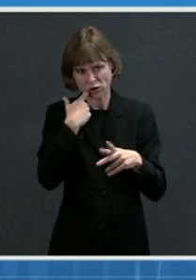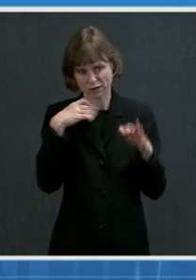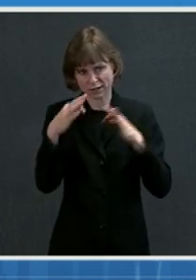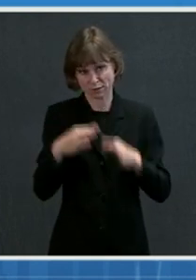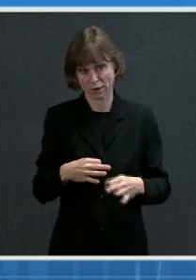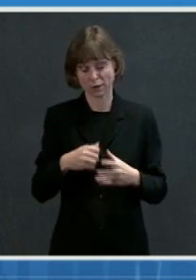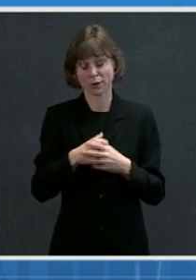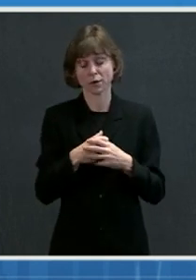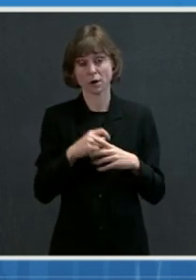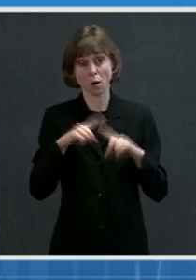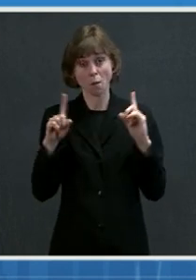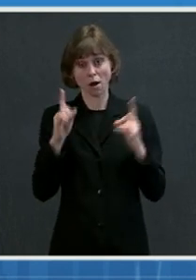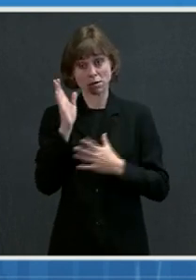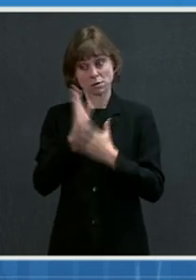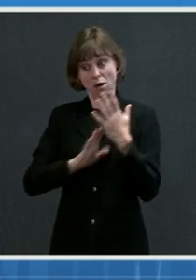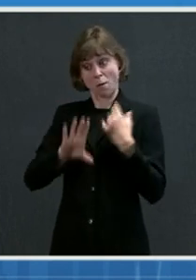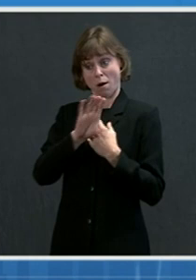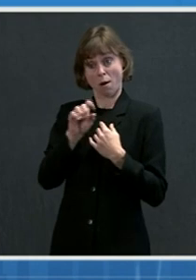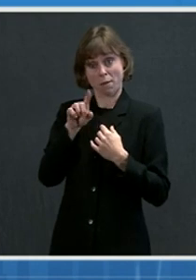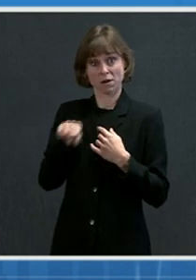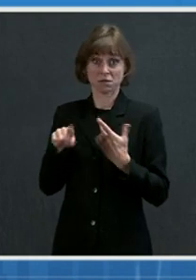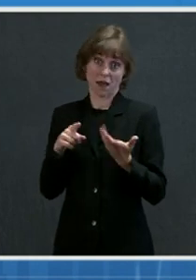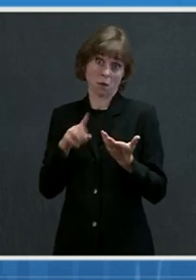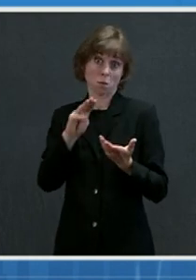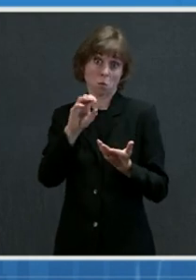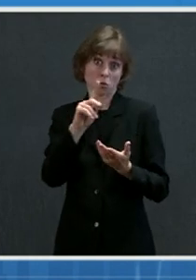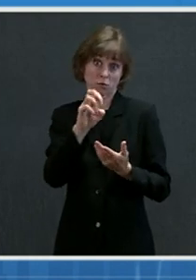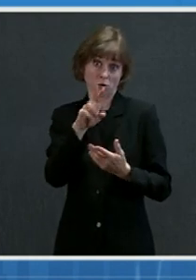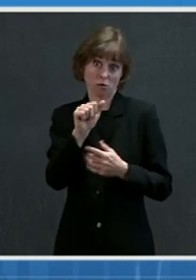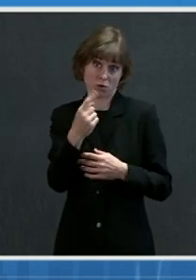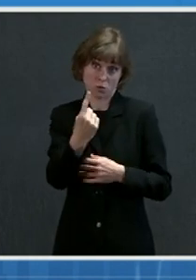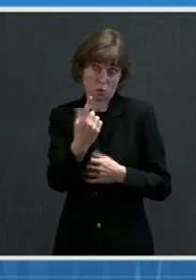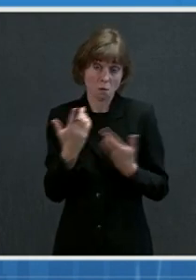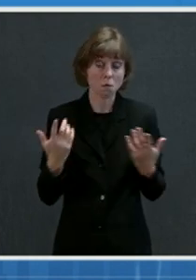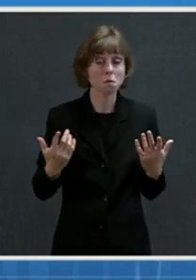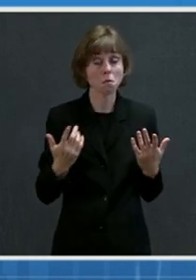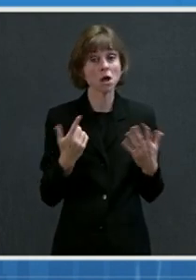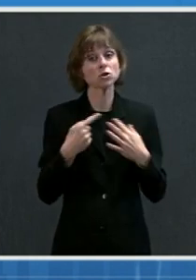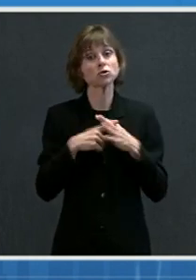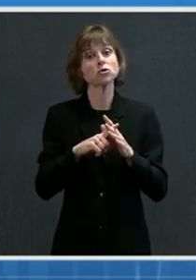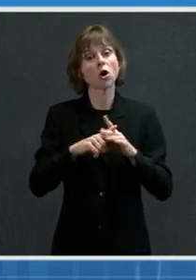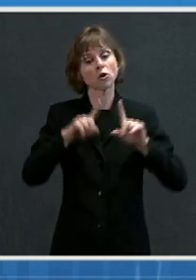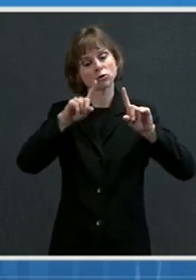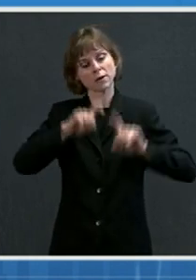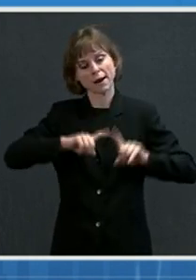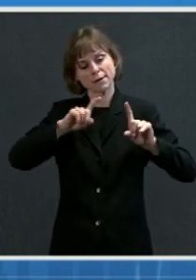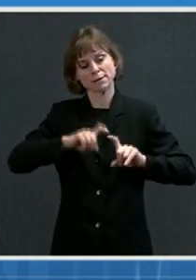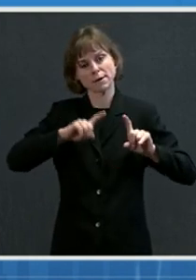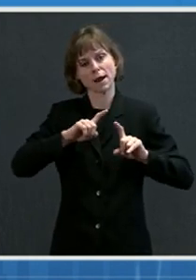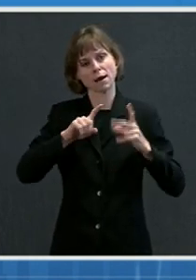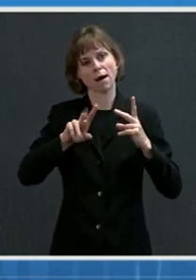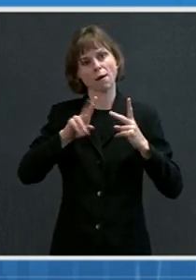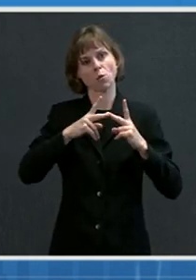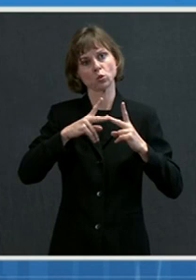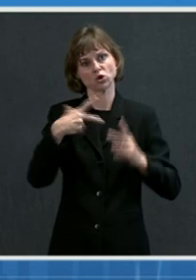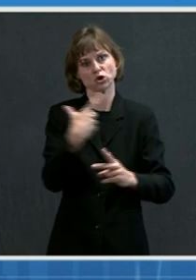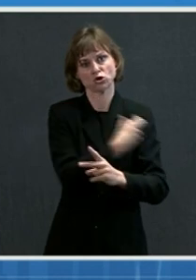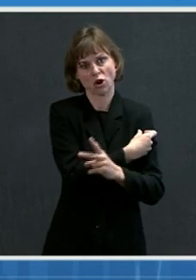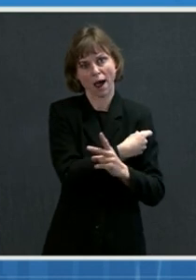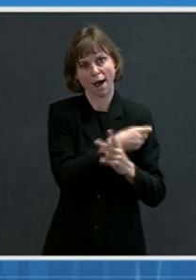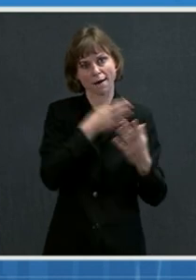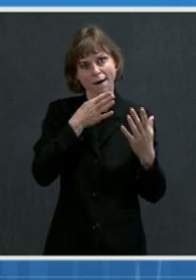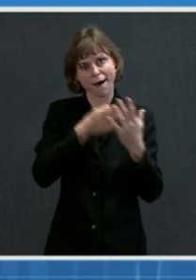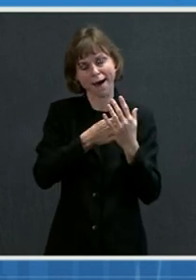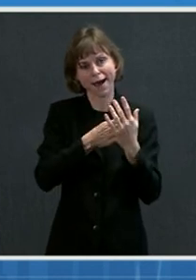taken by some companies, in this case Moderna, is to begin clinical trials of a booster shot against